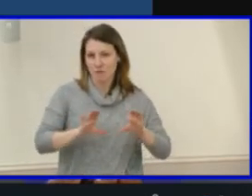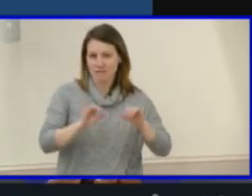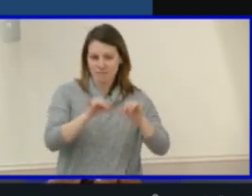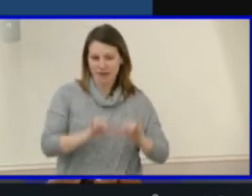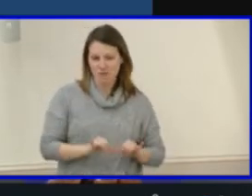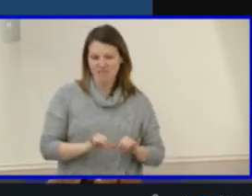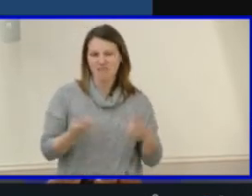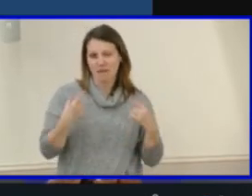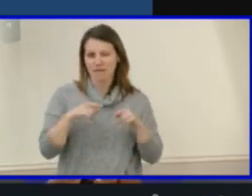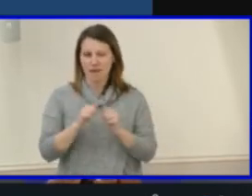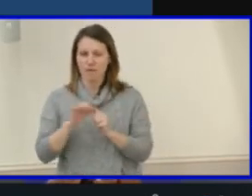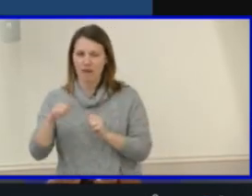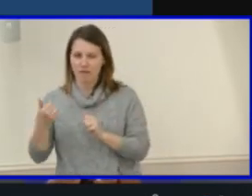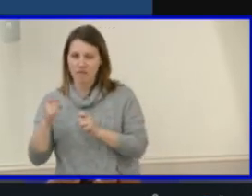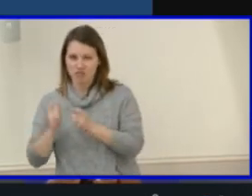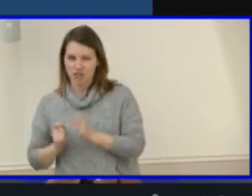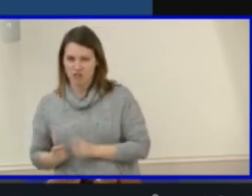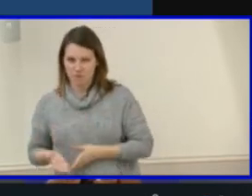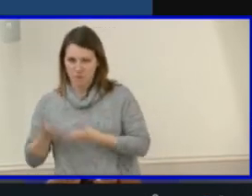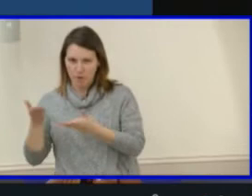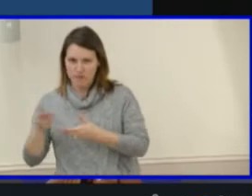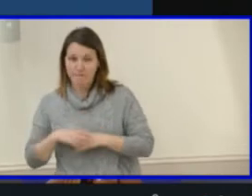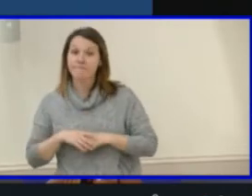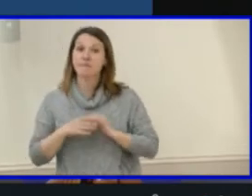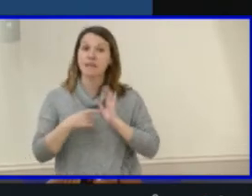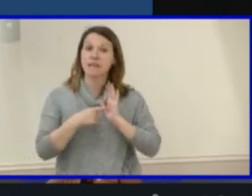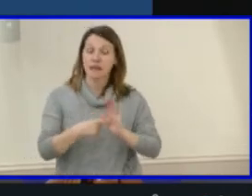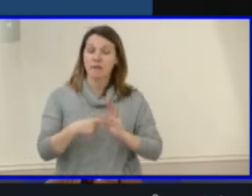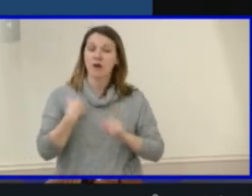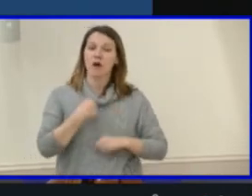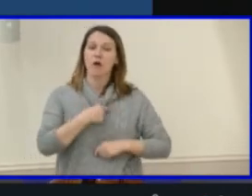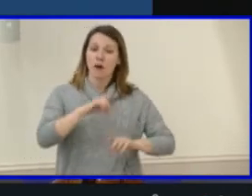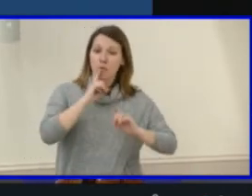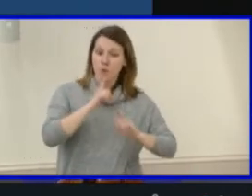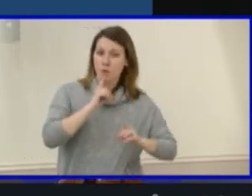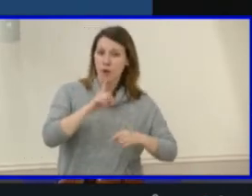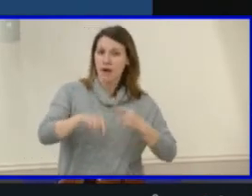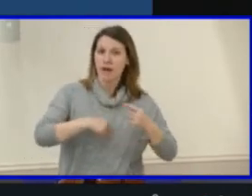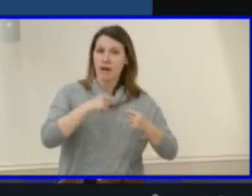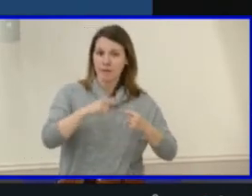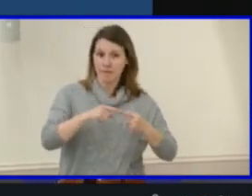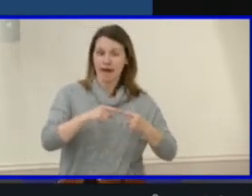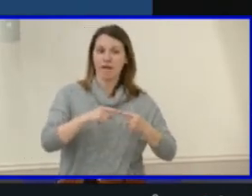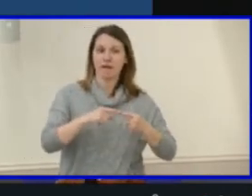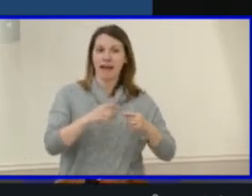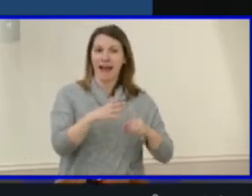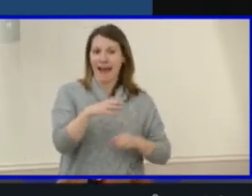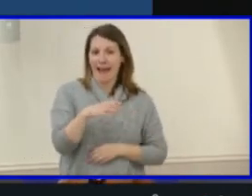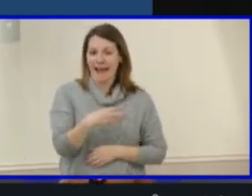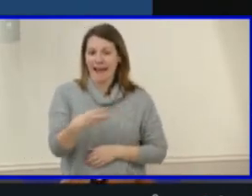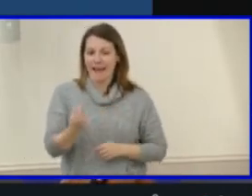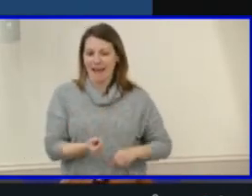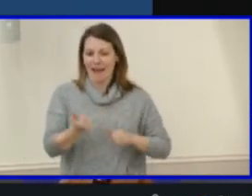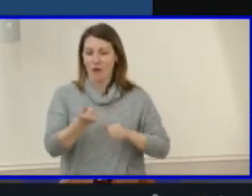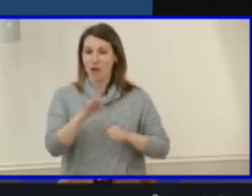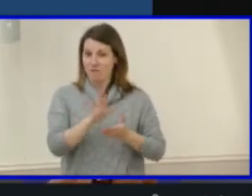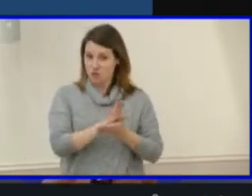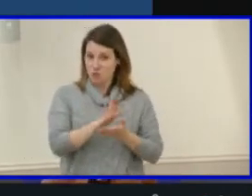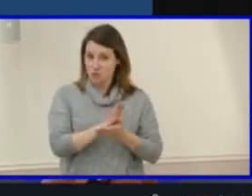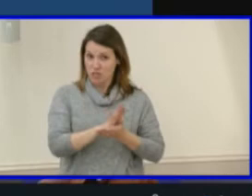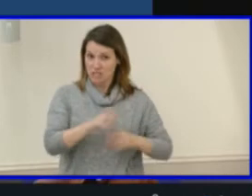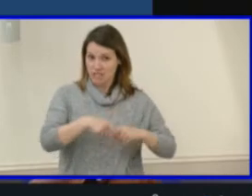For example, while we reported out on out-of-school suspensions in August, the committee felt that in-school